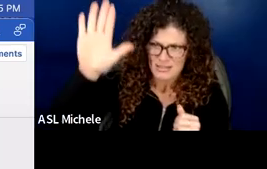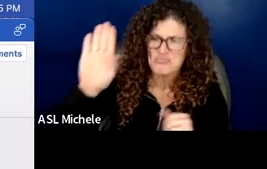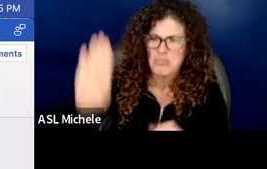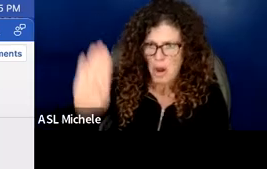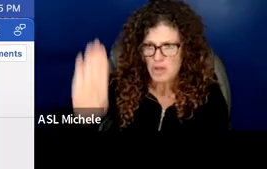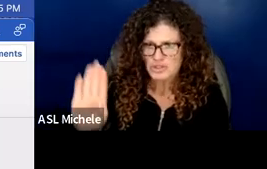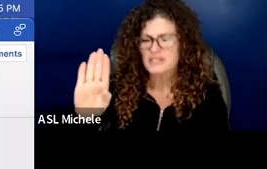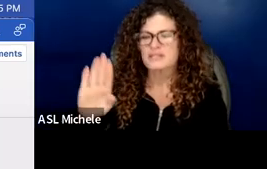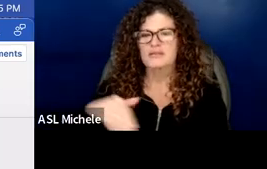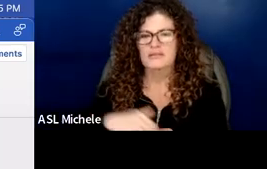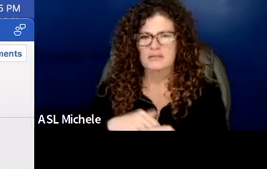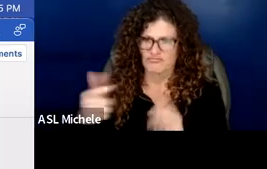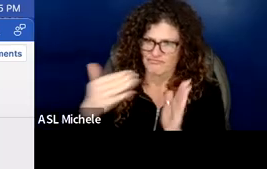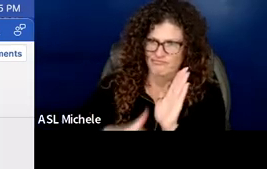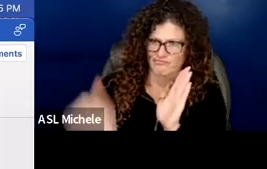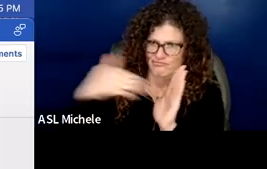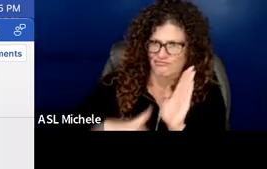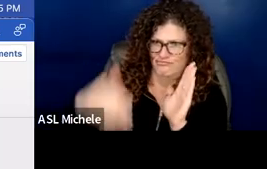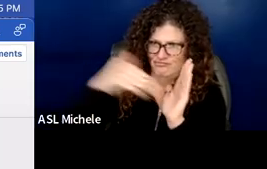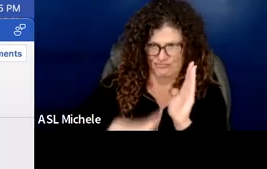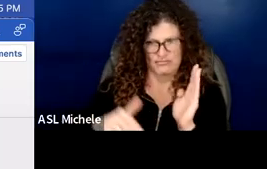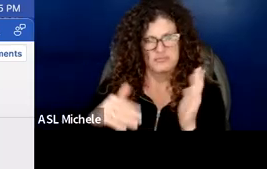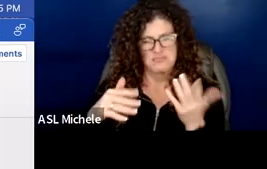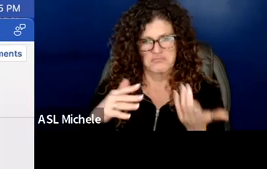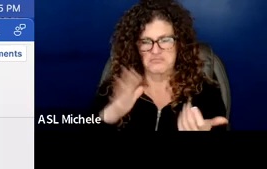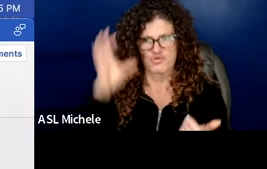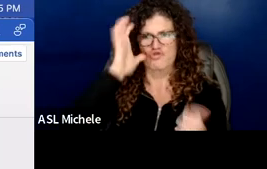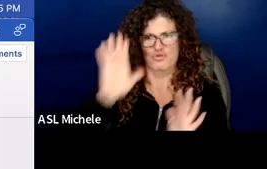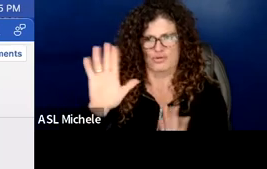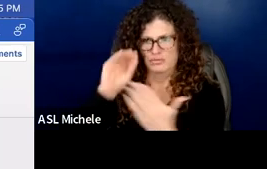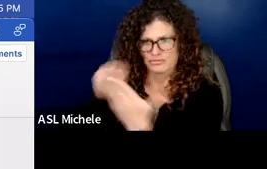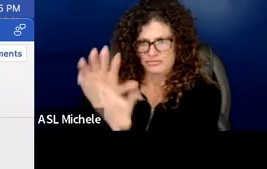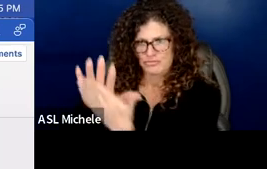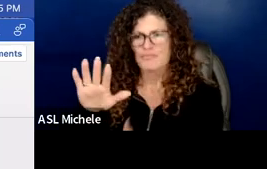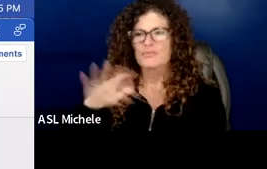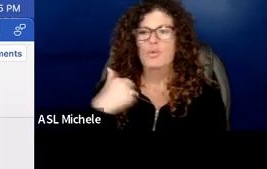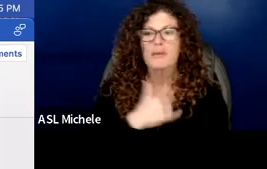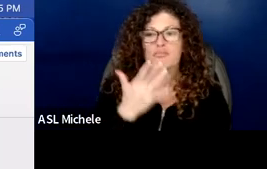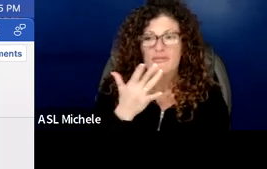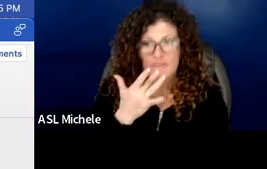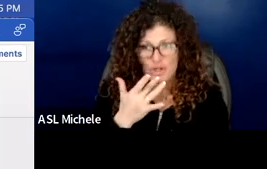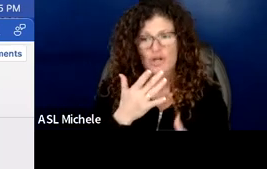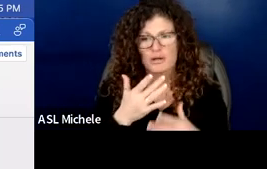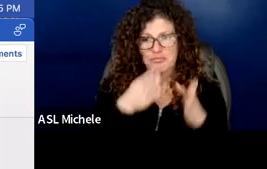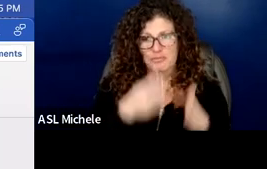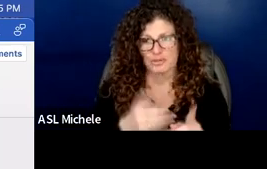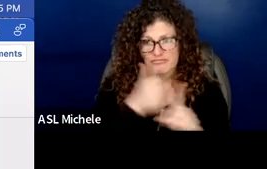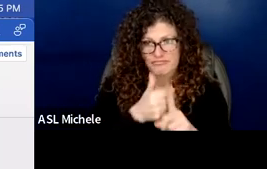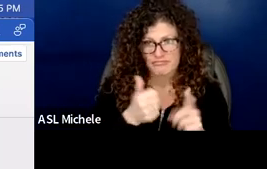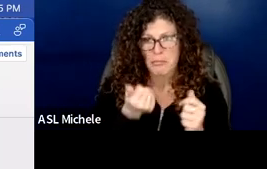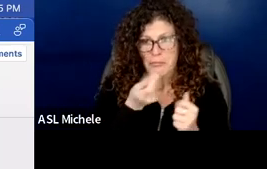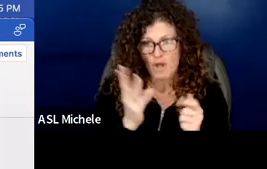we've heard over and over again um that we would prefer someone who is multilingual and culturally